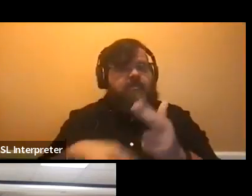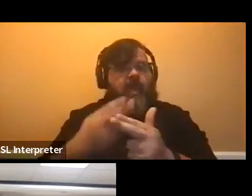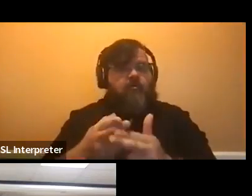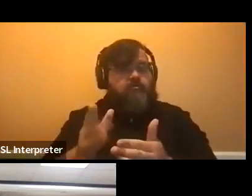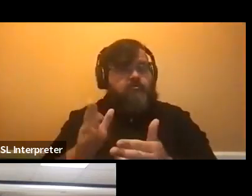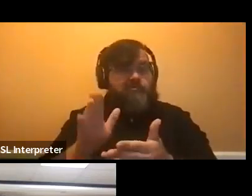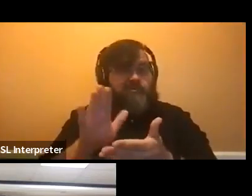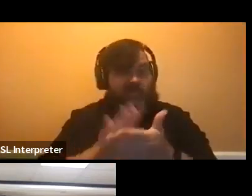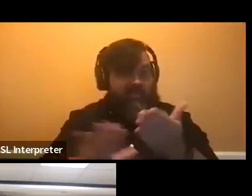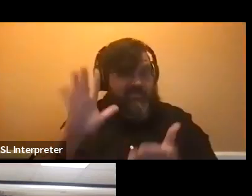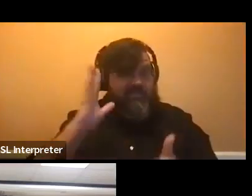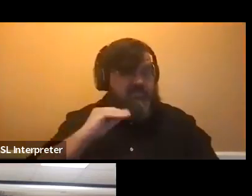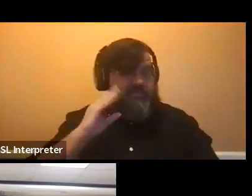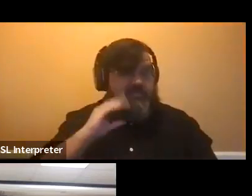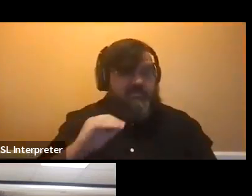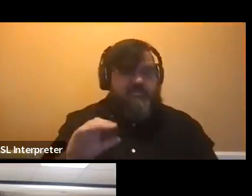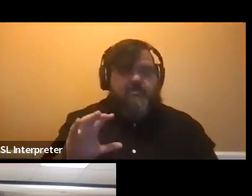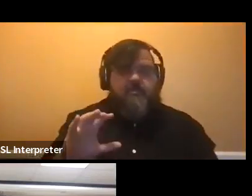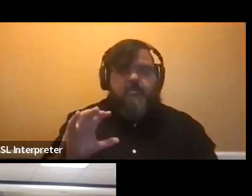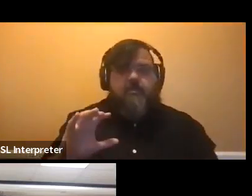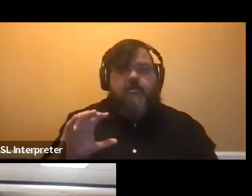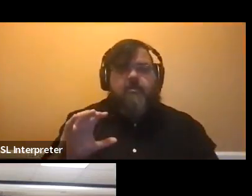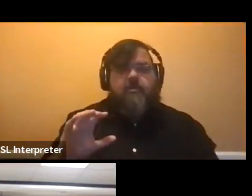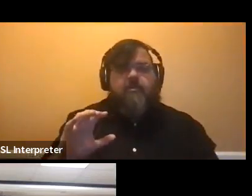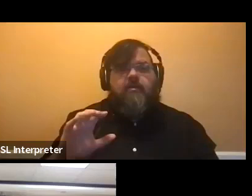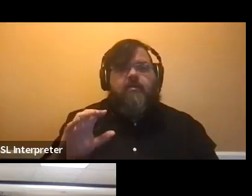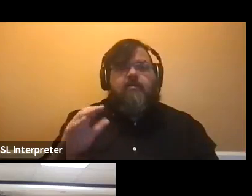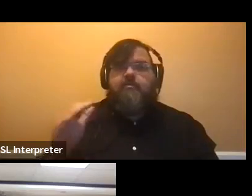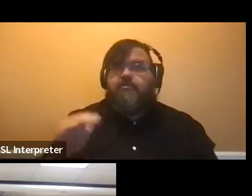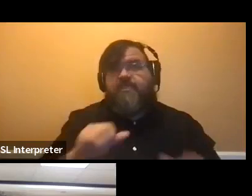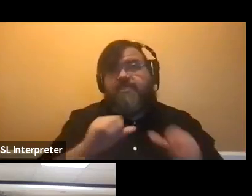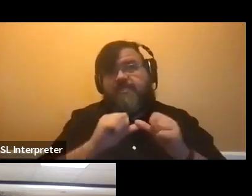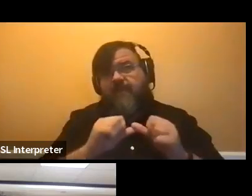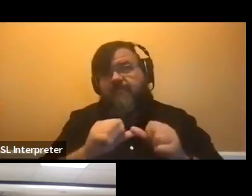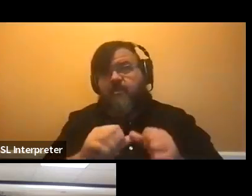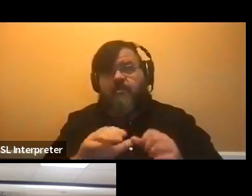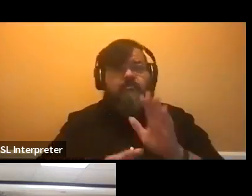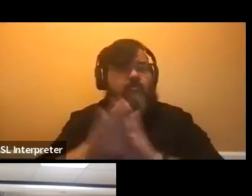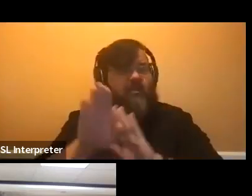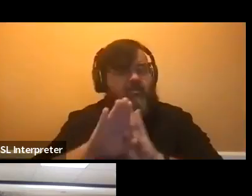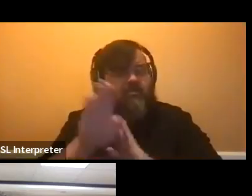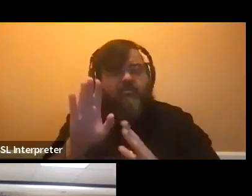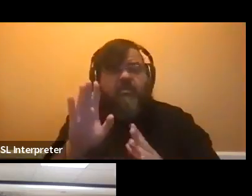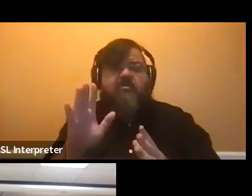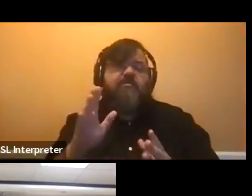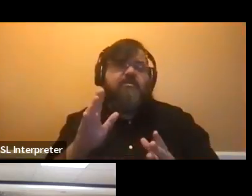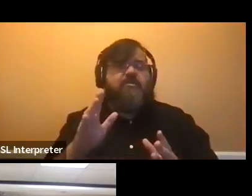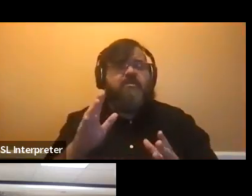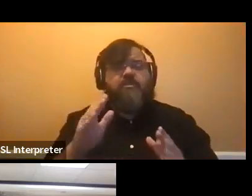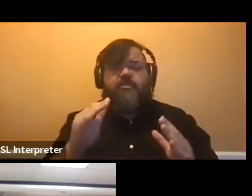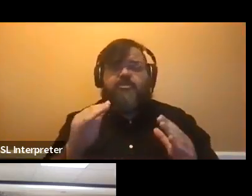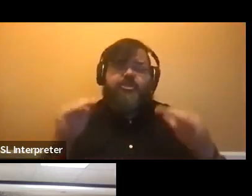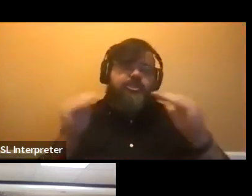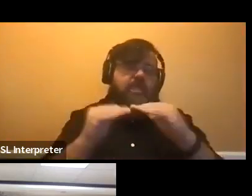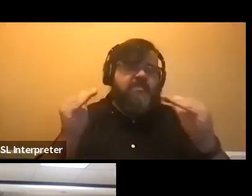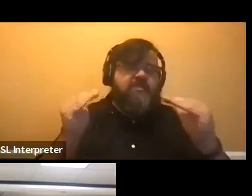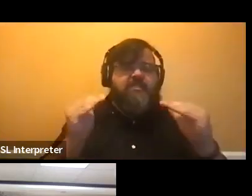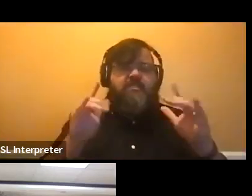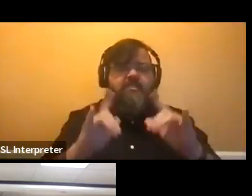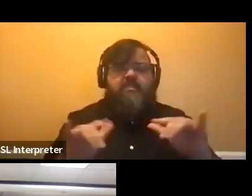And we have one on sustainable development, one on environmental justice. There are roughly 15